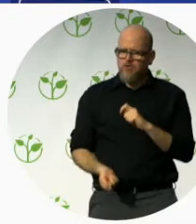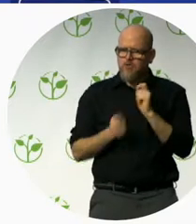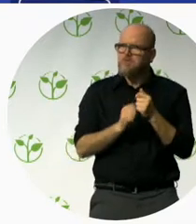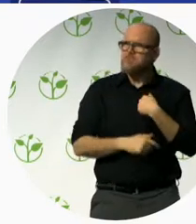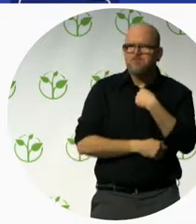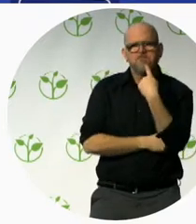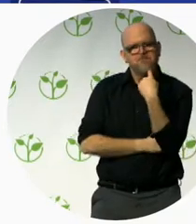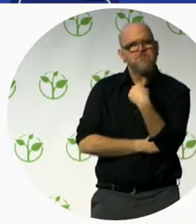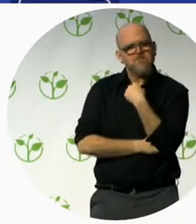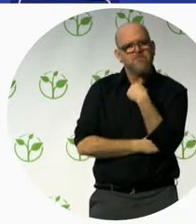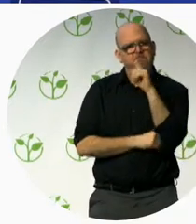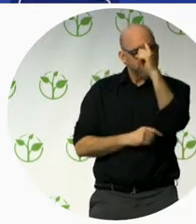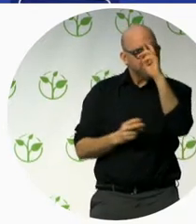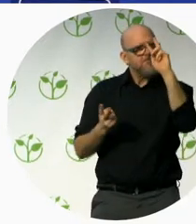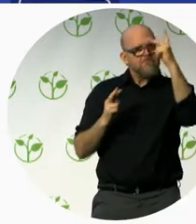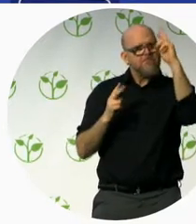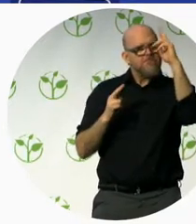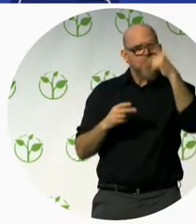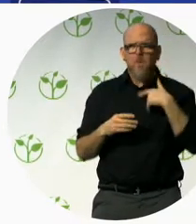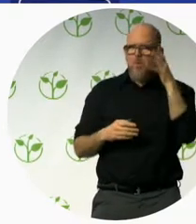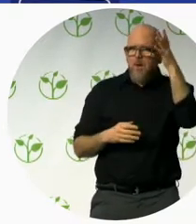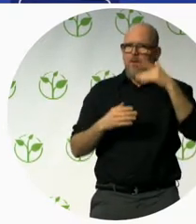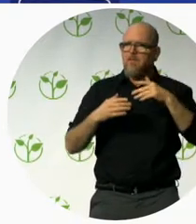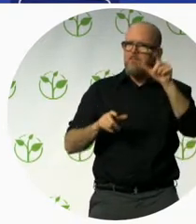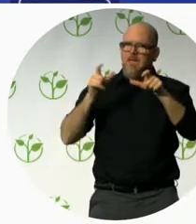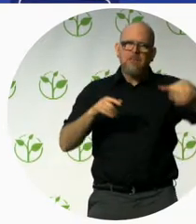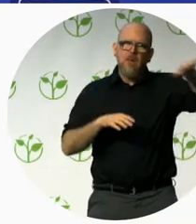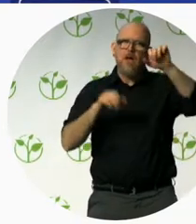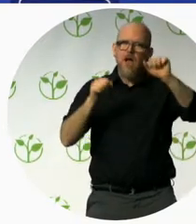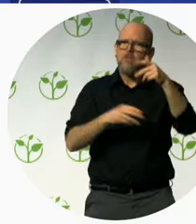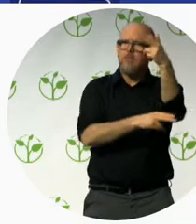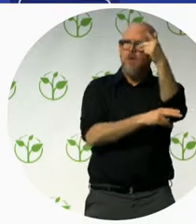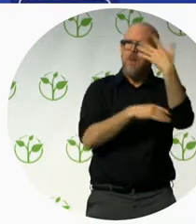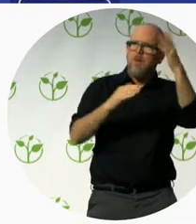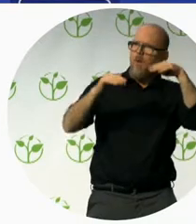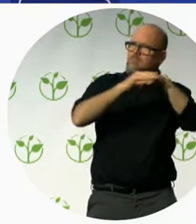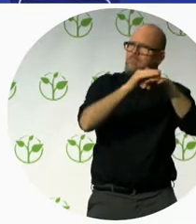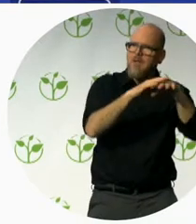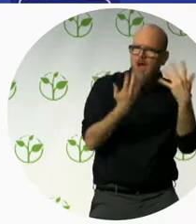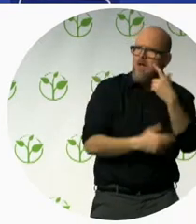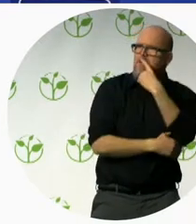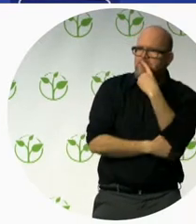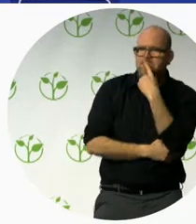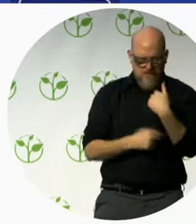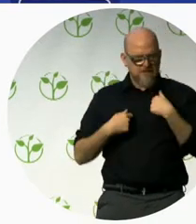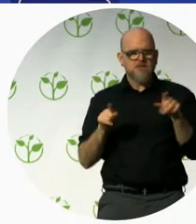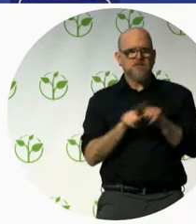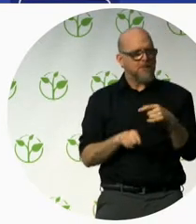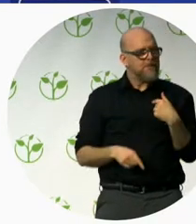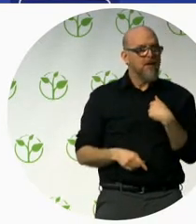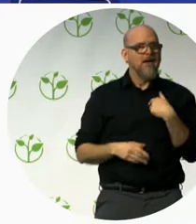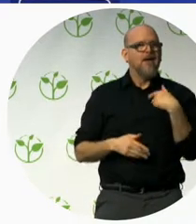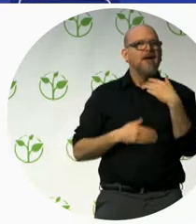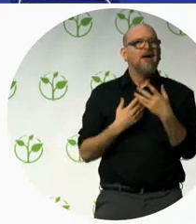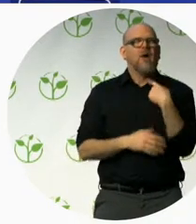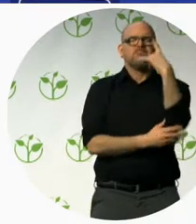the head office sit in a wheelchair for two hours, and we started with the CEO. And that's just one part of all sorts of disability, but it's an extremely